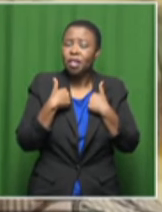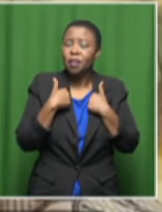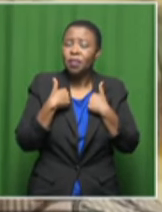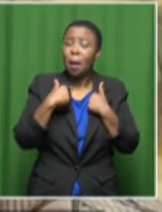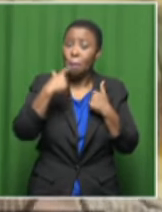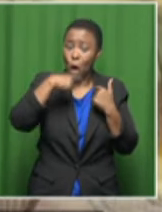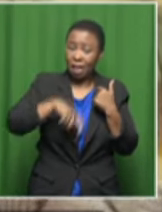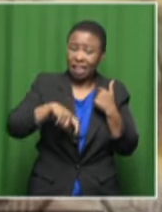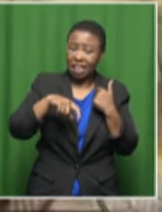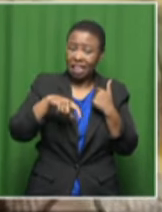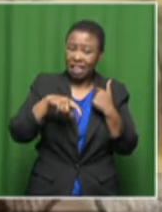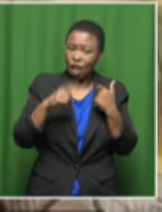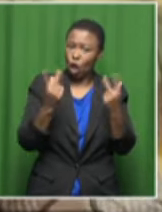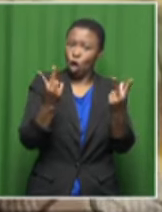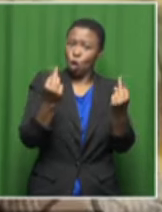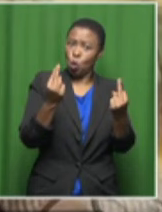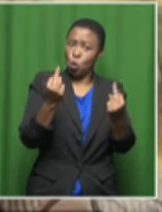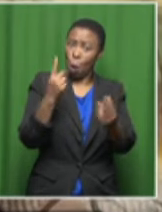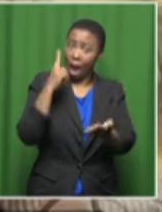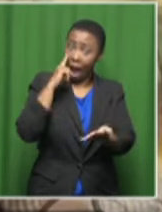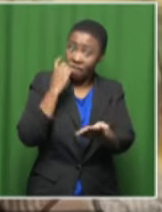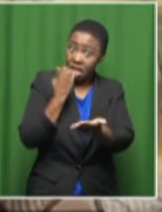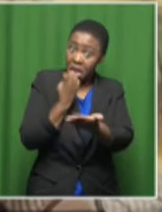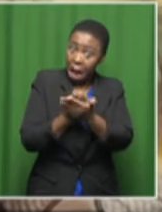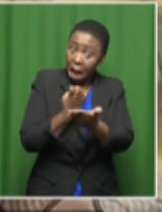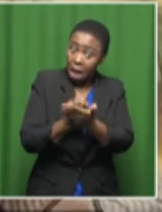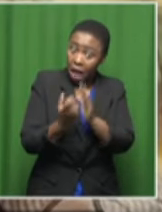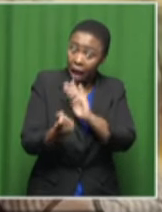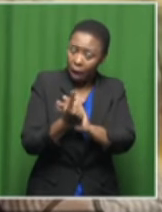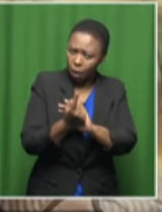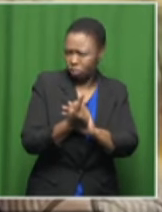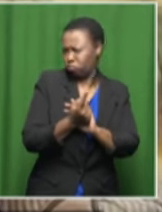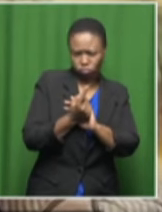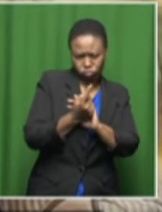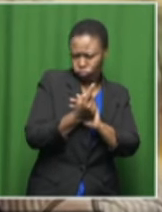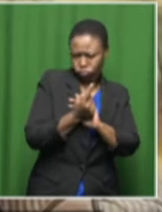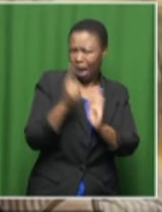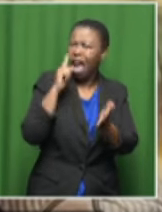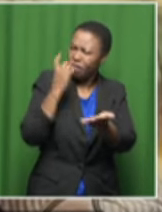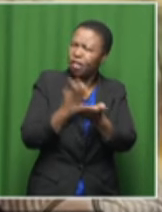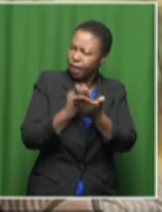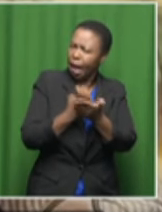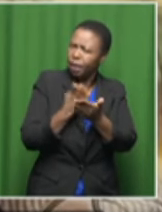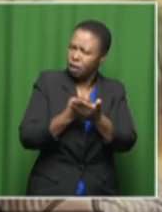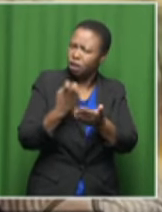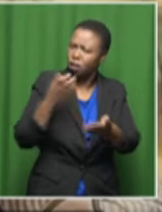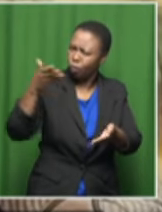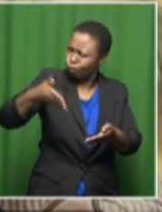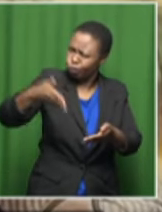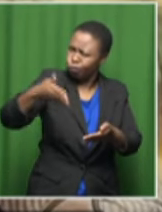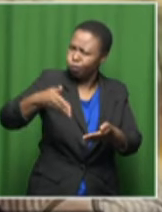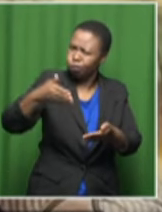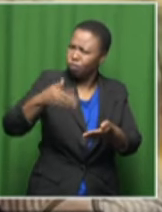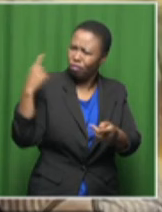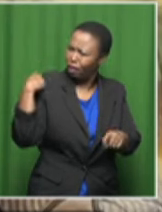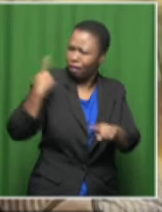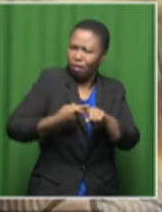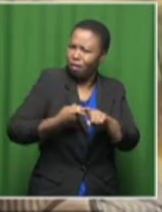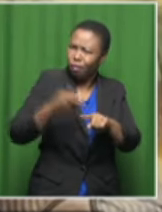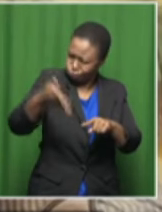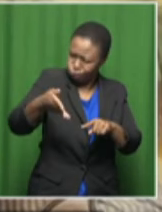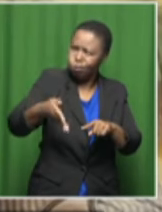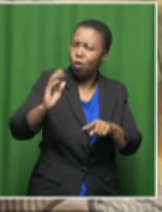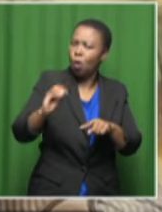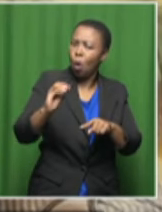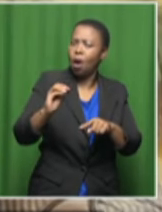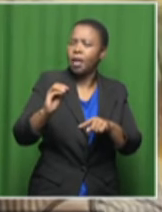new evidence having emerged. The evidence has always been there. And one wonders whether